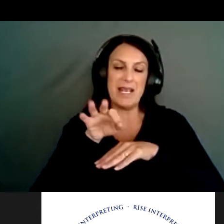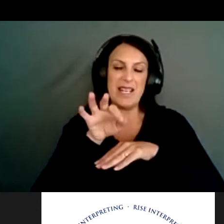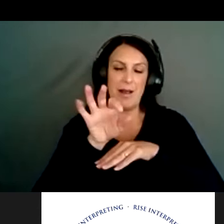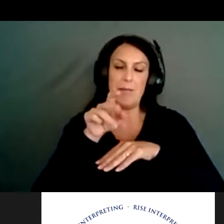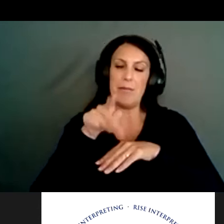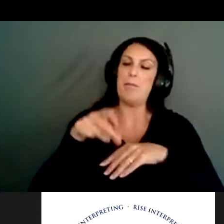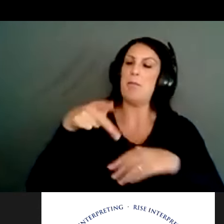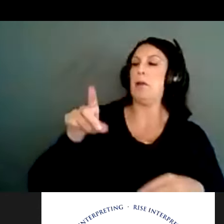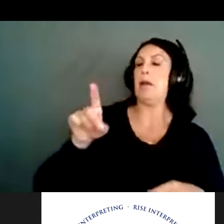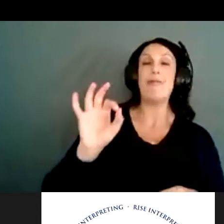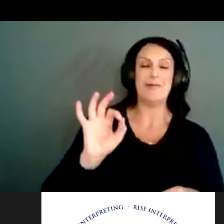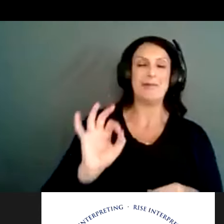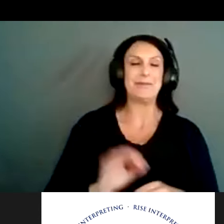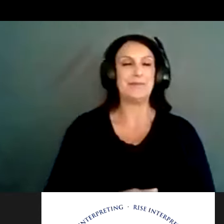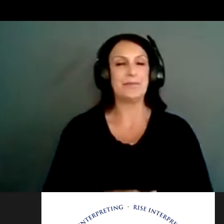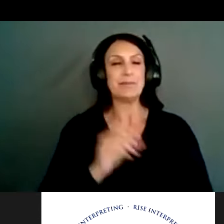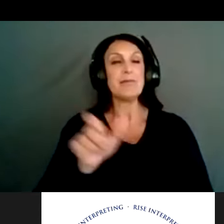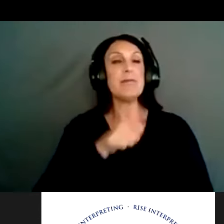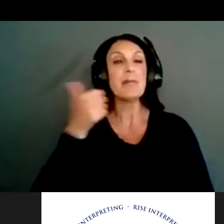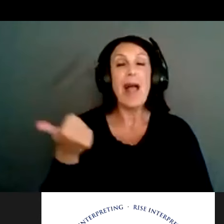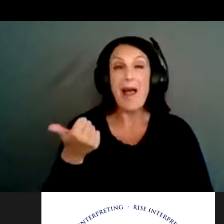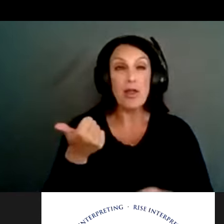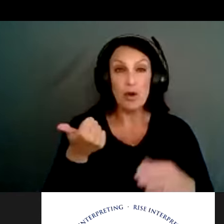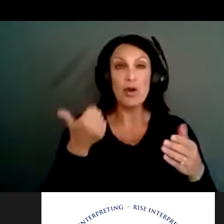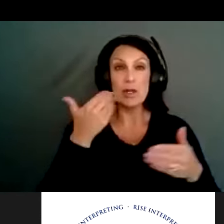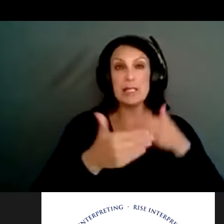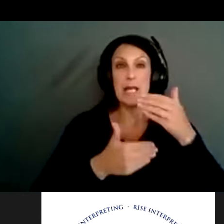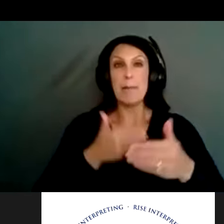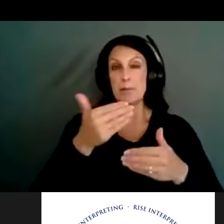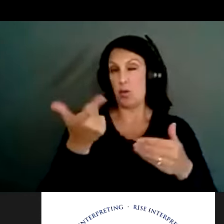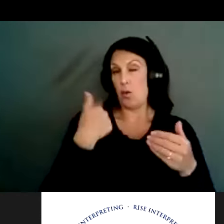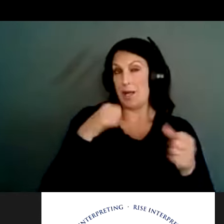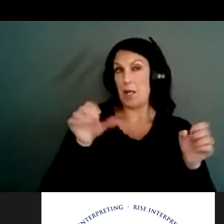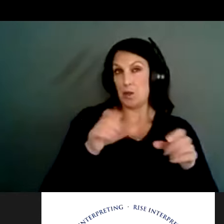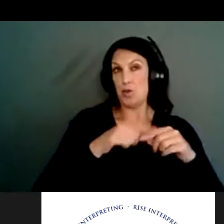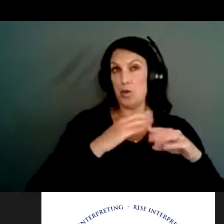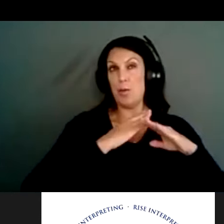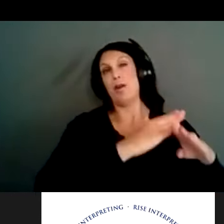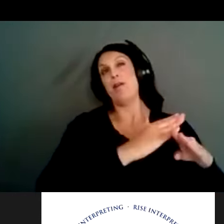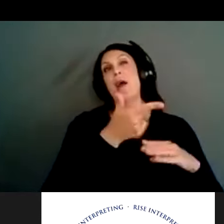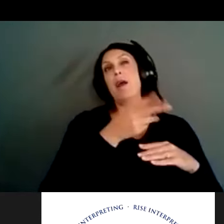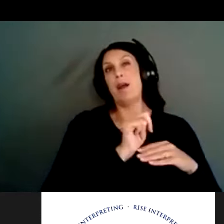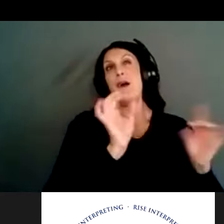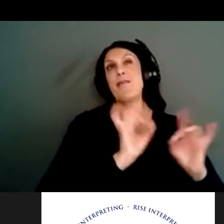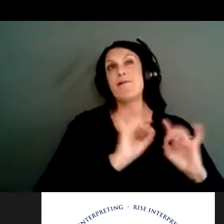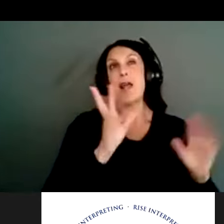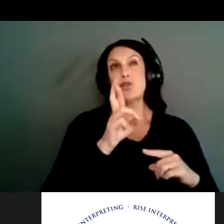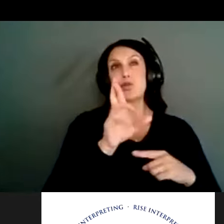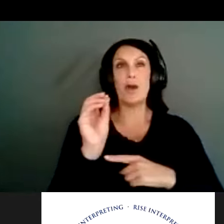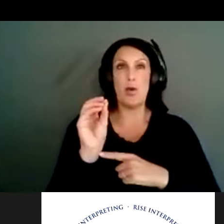Now, one of the other steps that we can take to prevent firearm suicide is the gun violence restraining order.